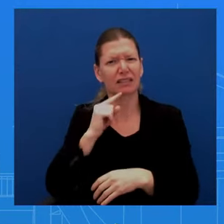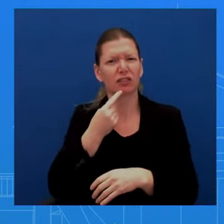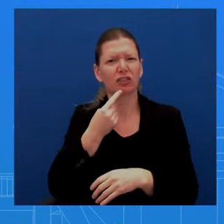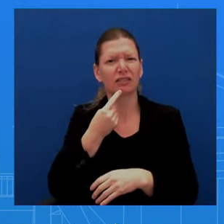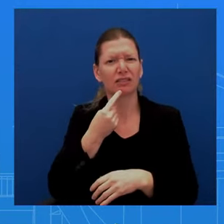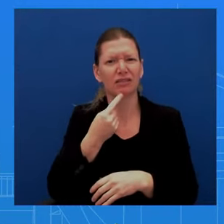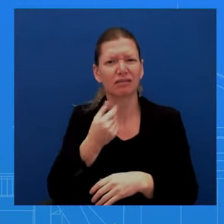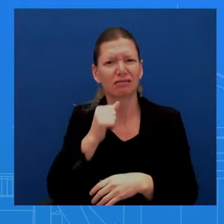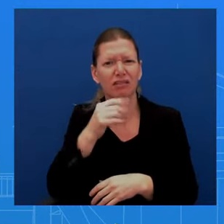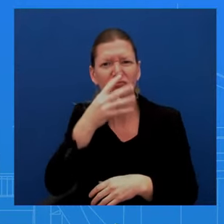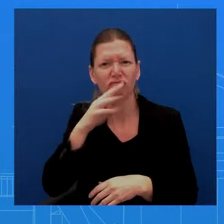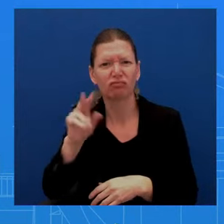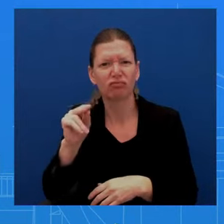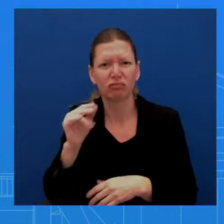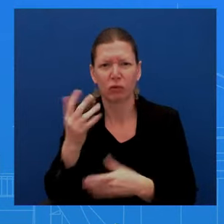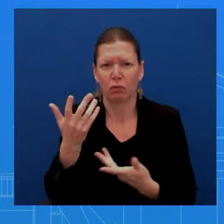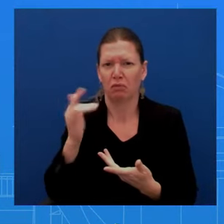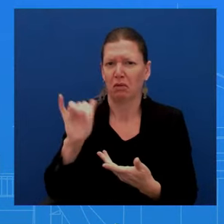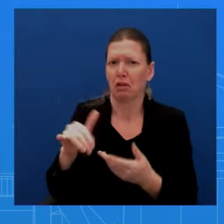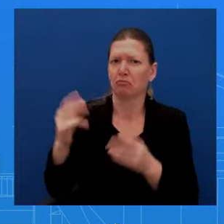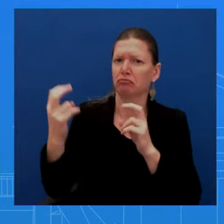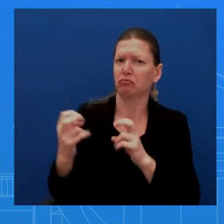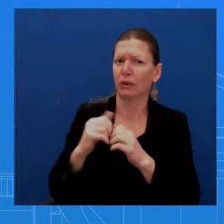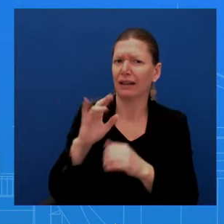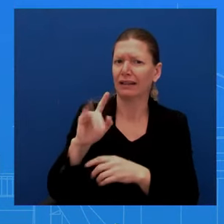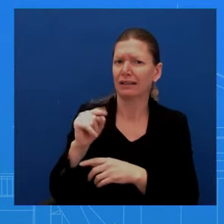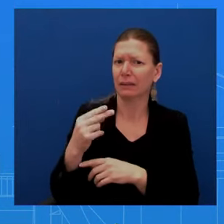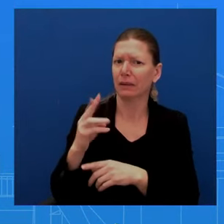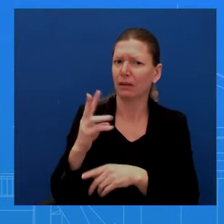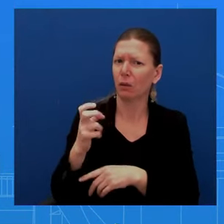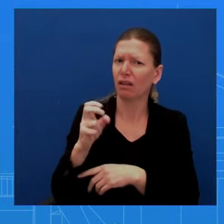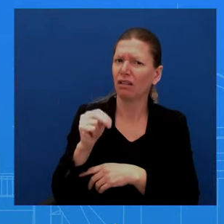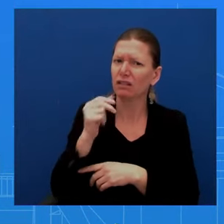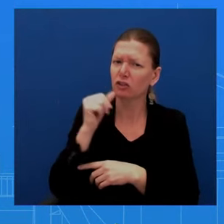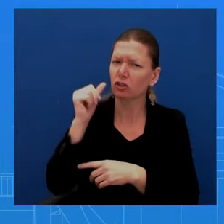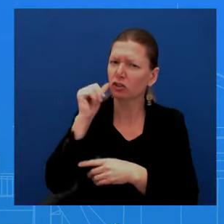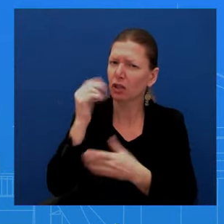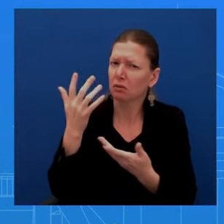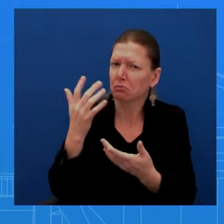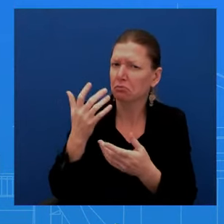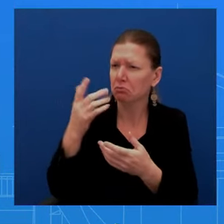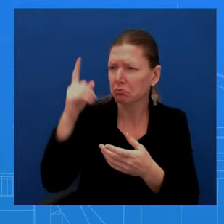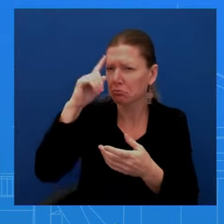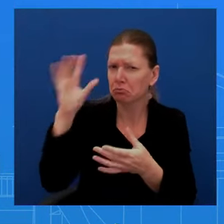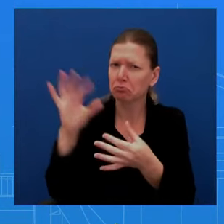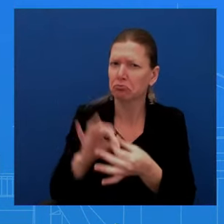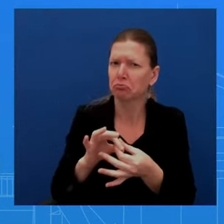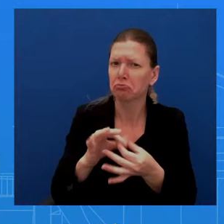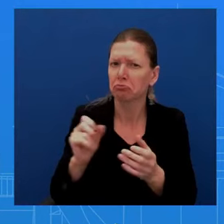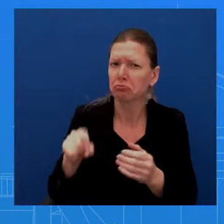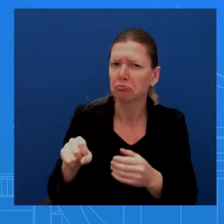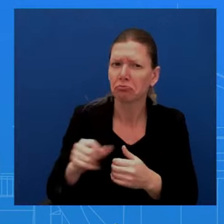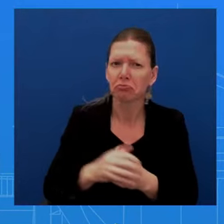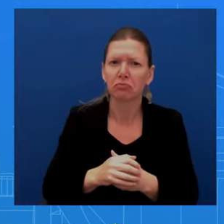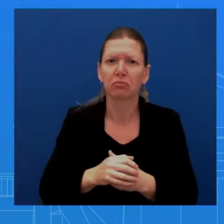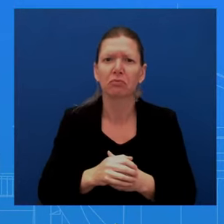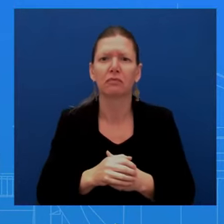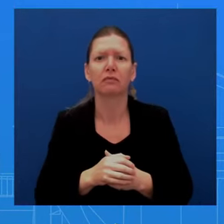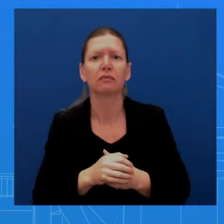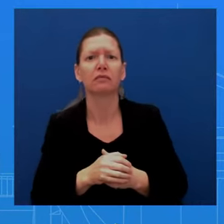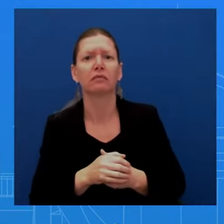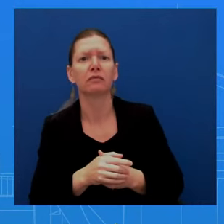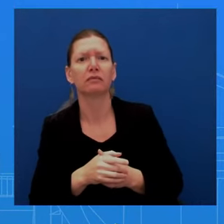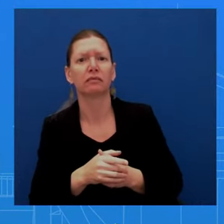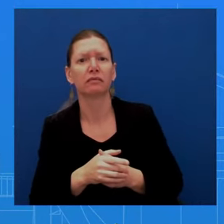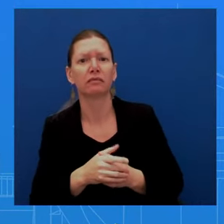administration had said it made a significant offer to secure the release of Whelan and Evan Grishkovich, but Russia rejected it. Has a new offer been